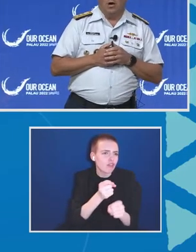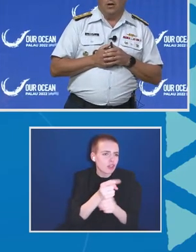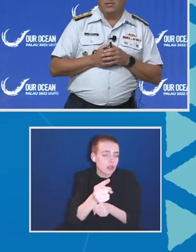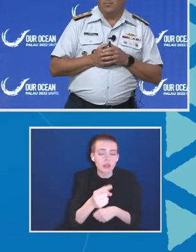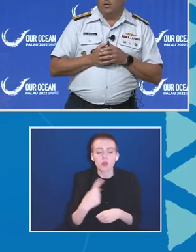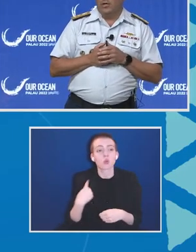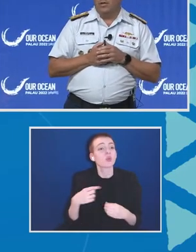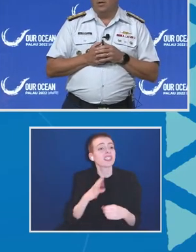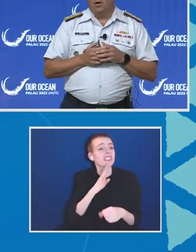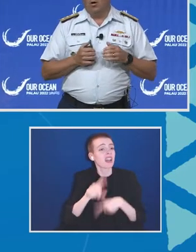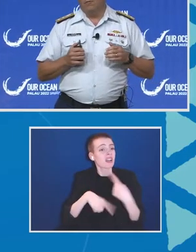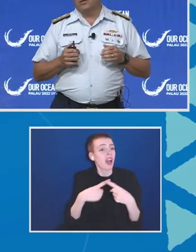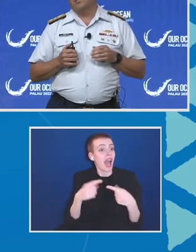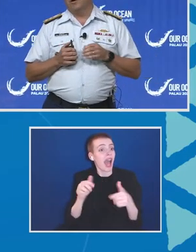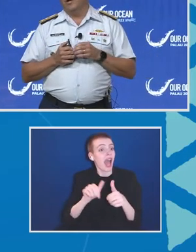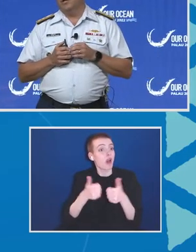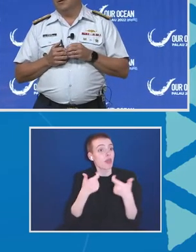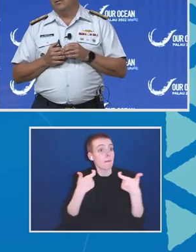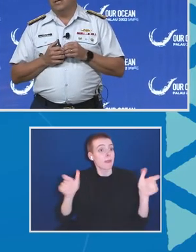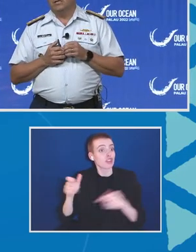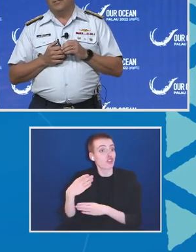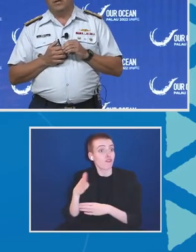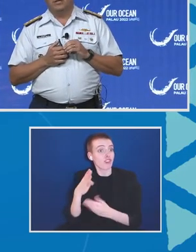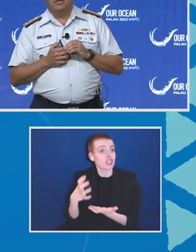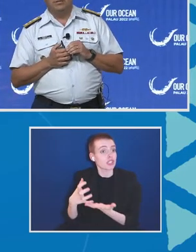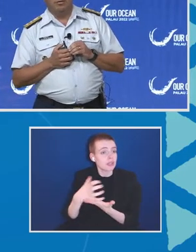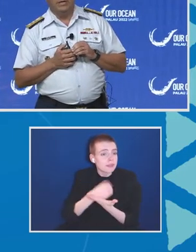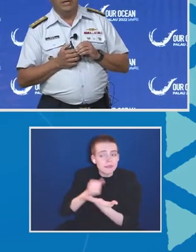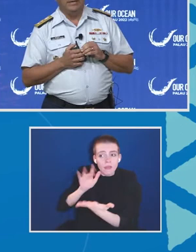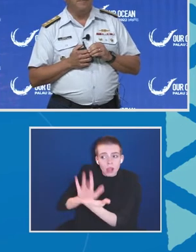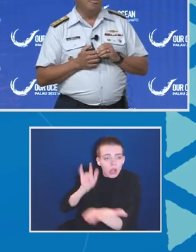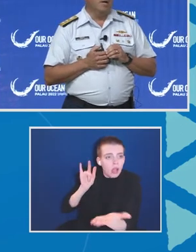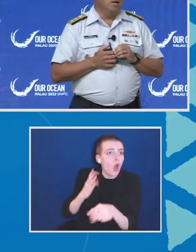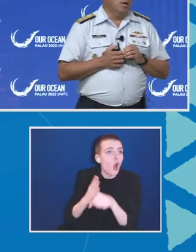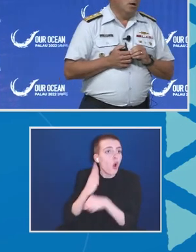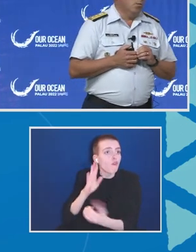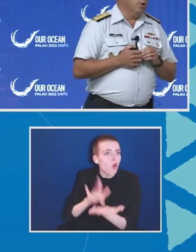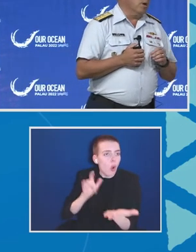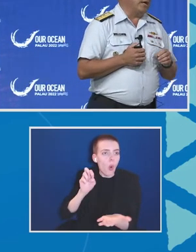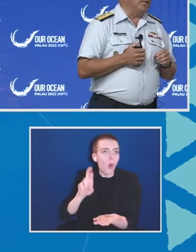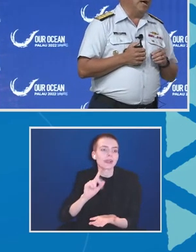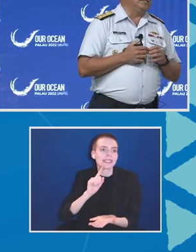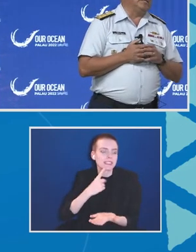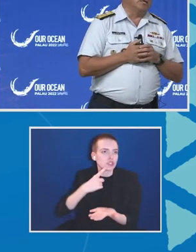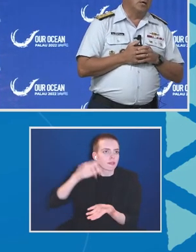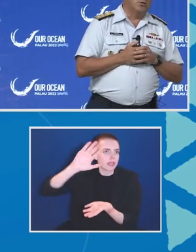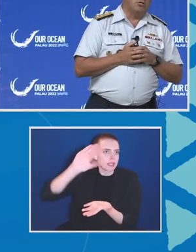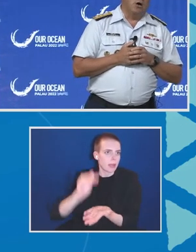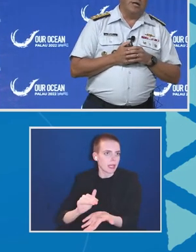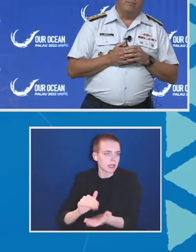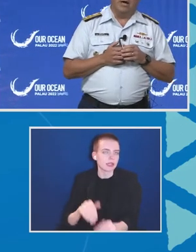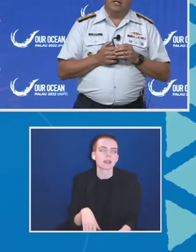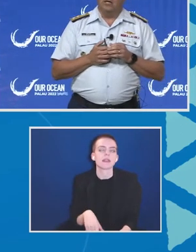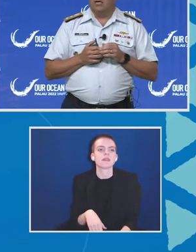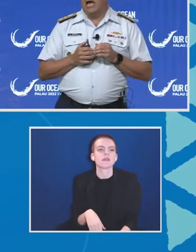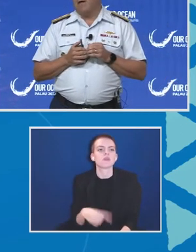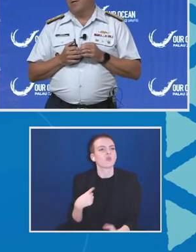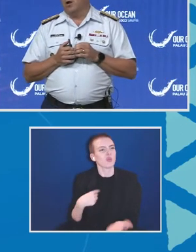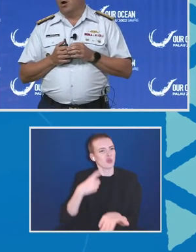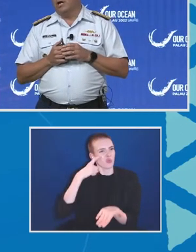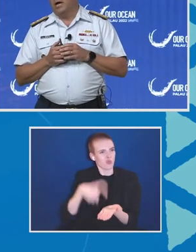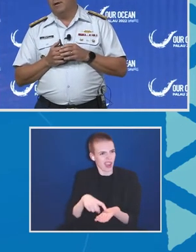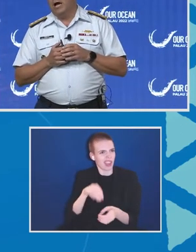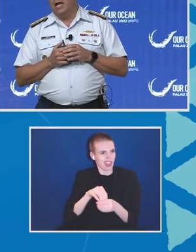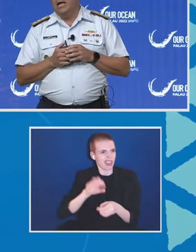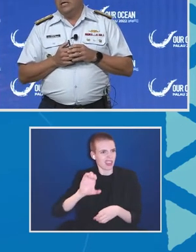stocks are exploited, overexploited, or significantly depleted. We recognize this in the Coast Guard and about a year and